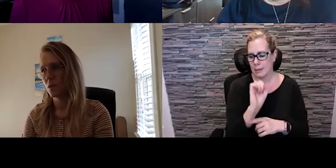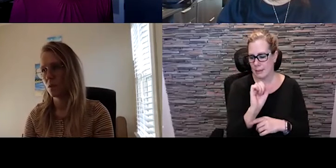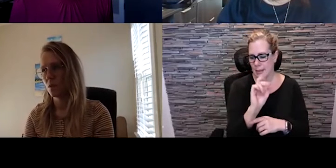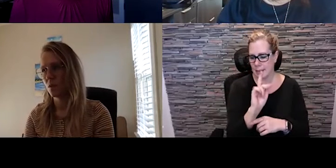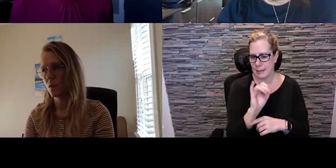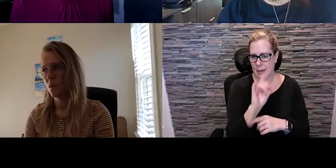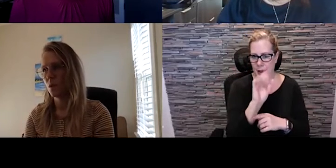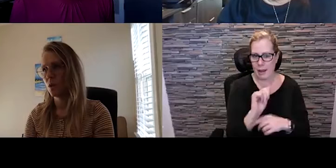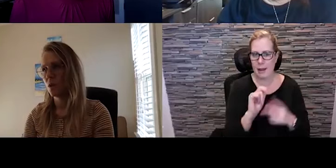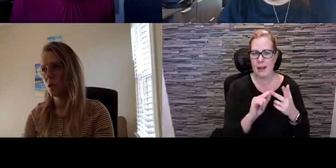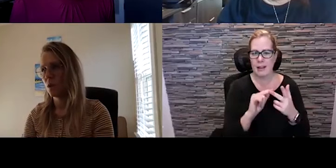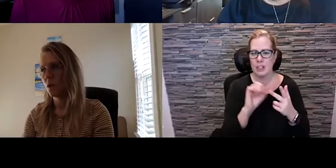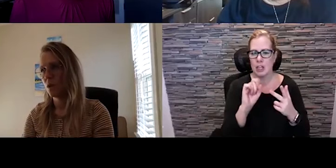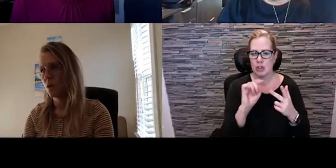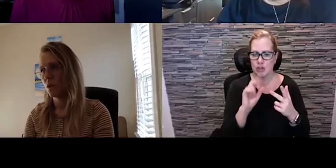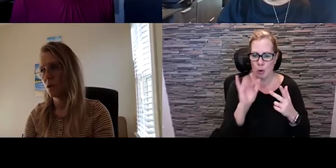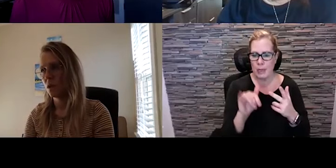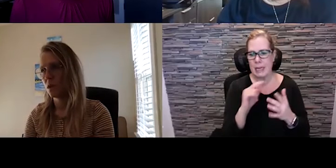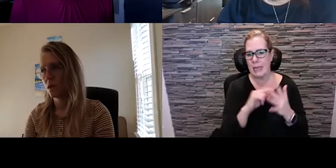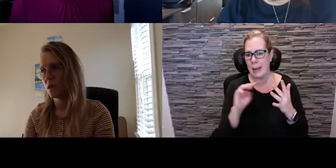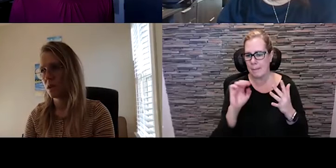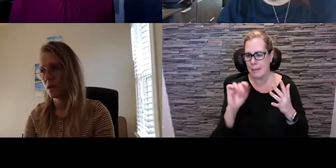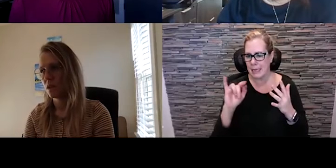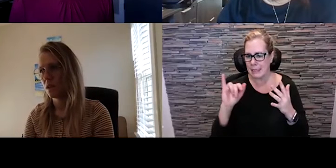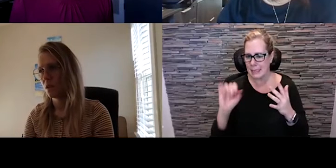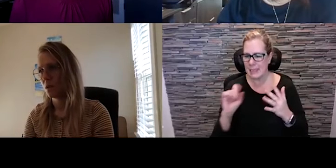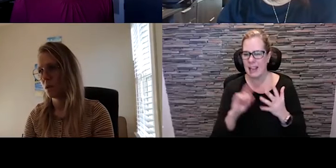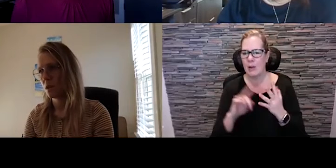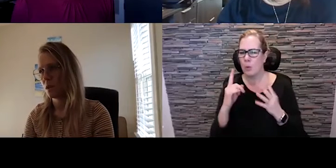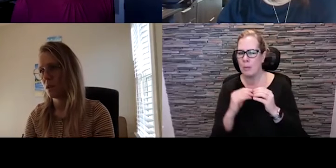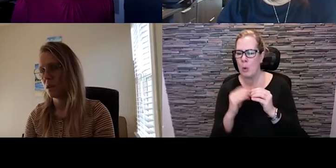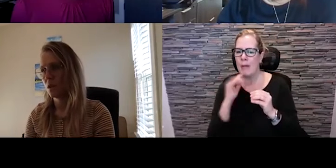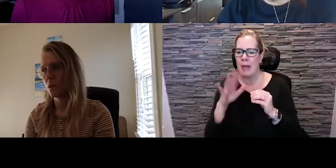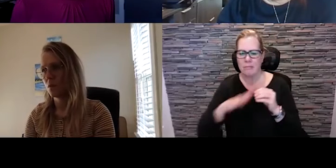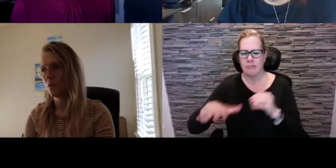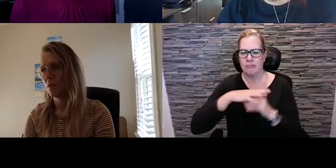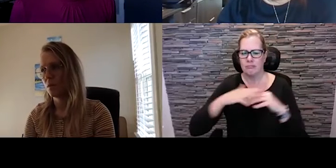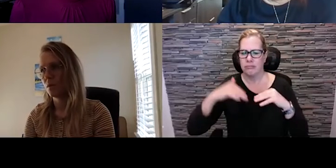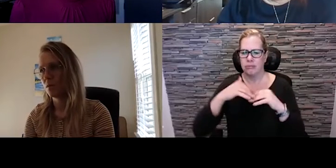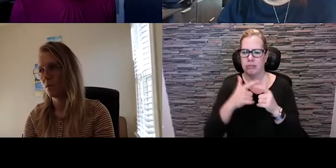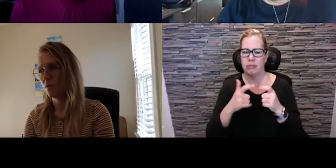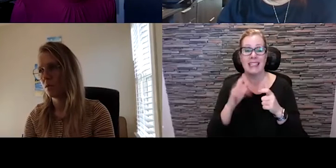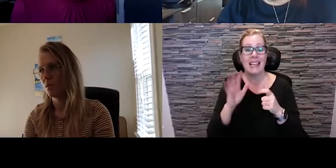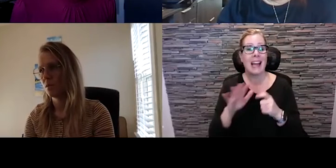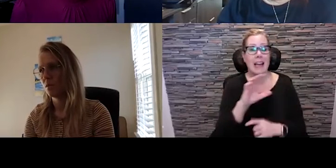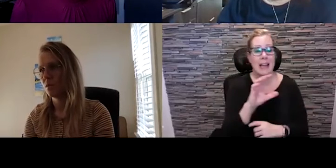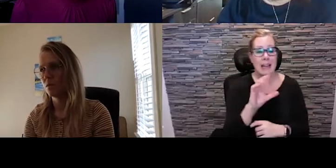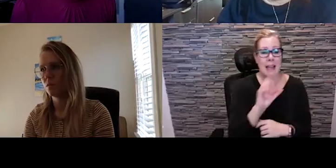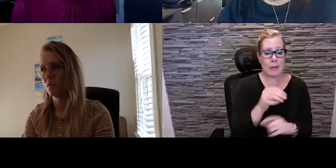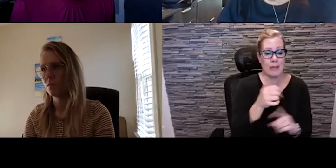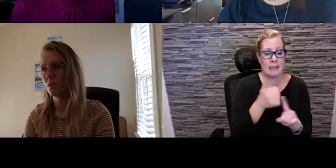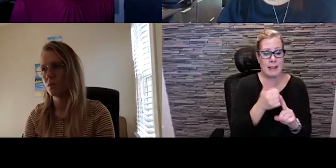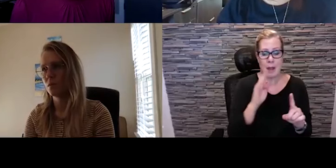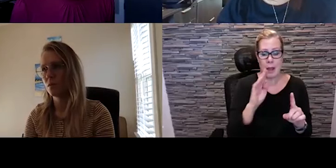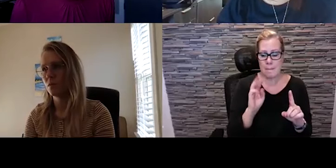Stony Nakoda Nations, and Métis Nation Region 3. And Calgary is at the confluence of the Bow River and the Elbow River, which